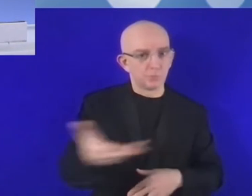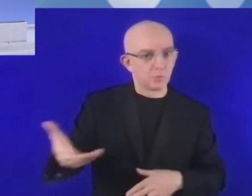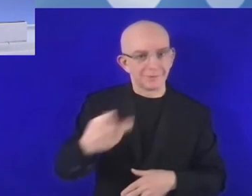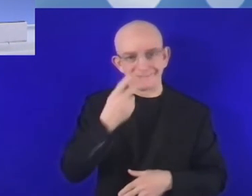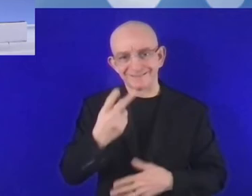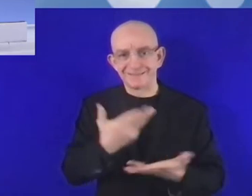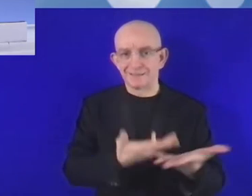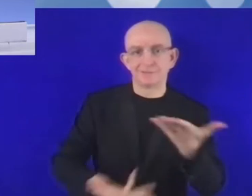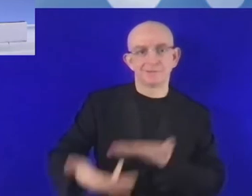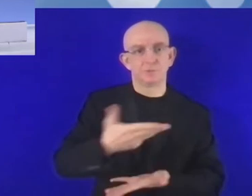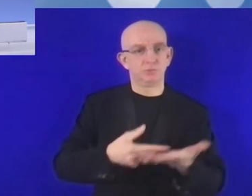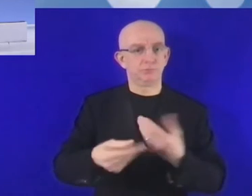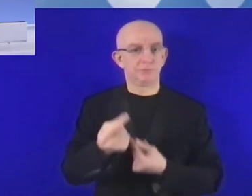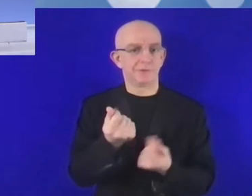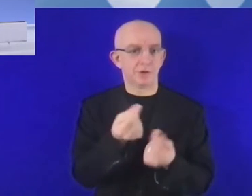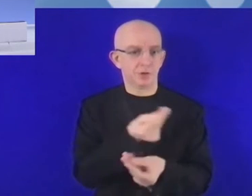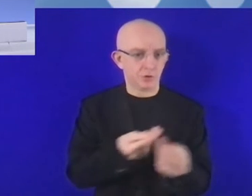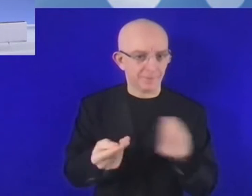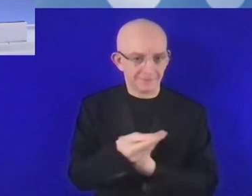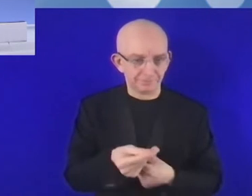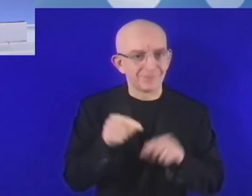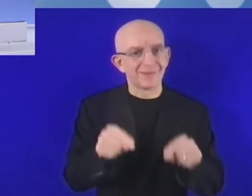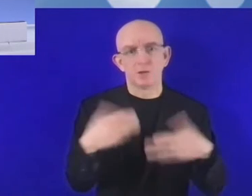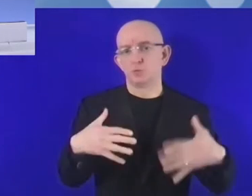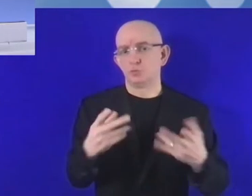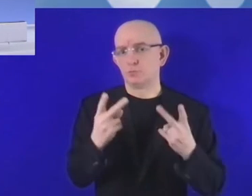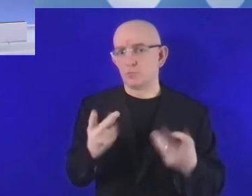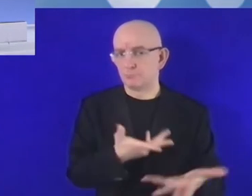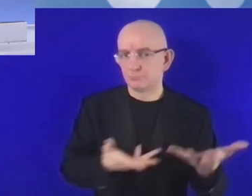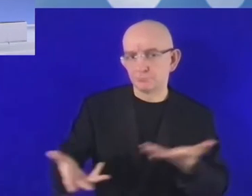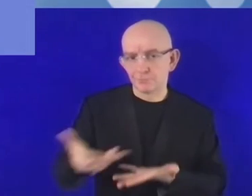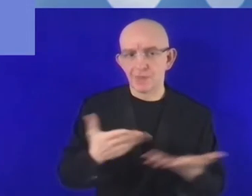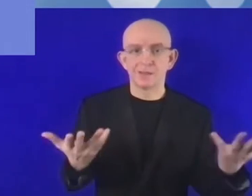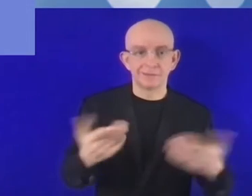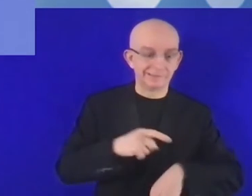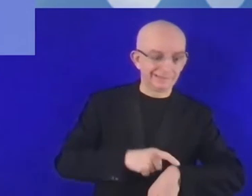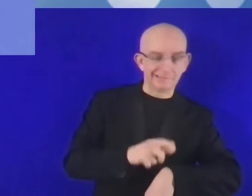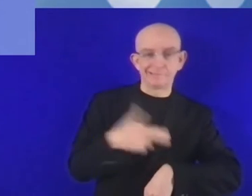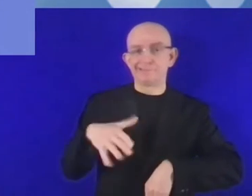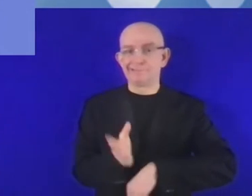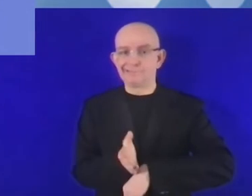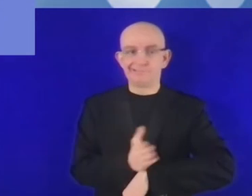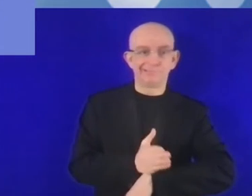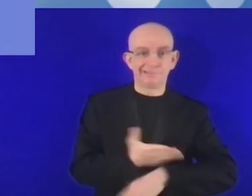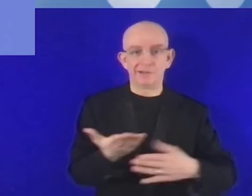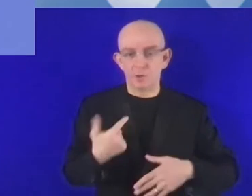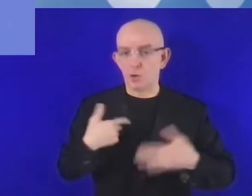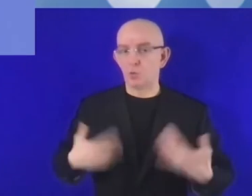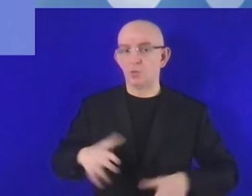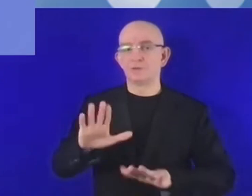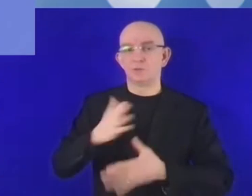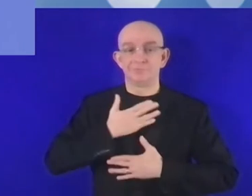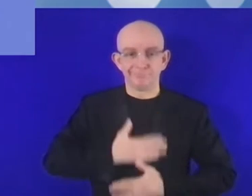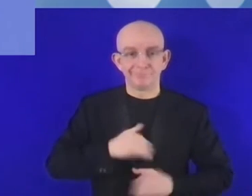faster than we expected. So I would like now to limit your intervention to two, three minutes per